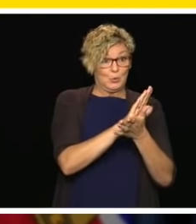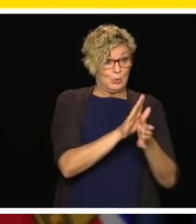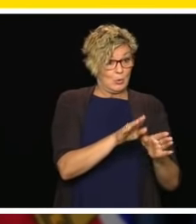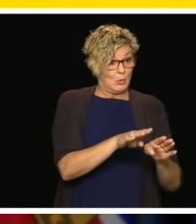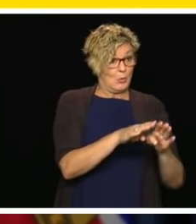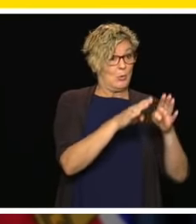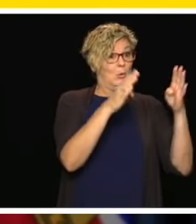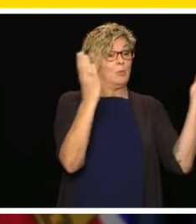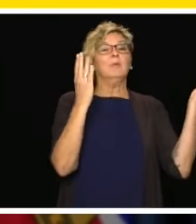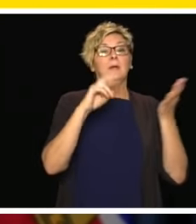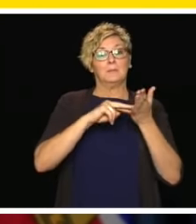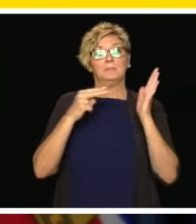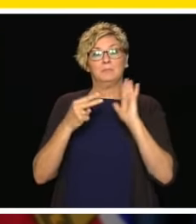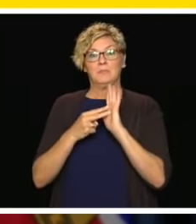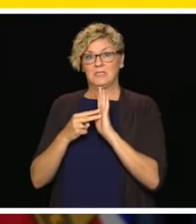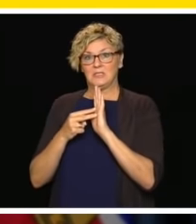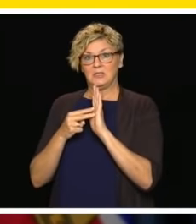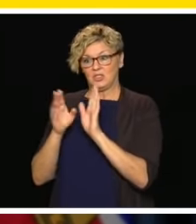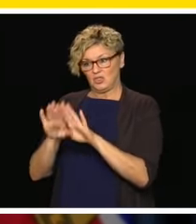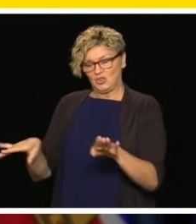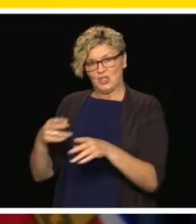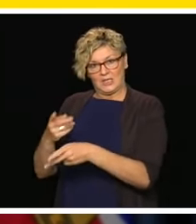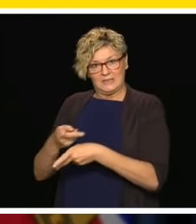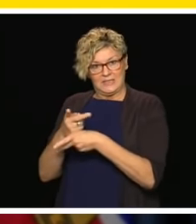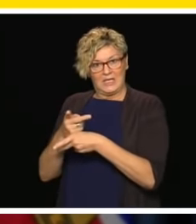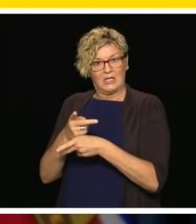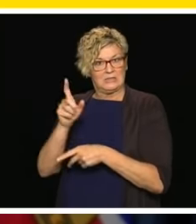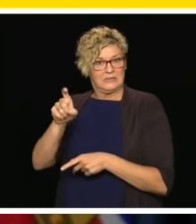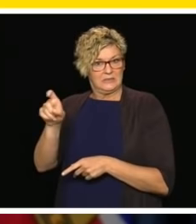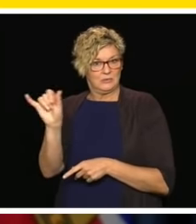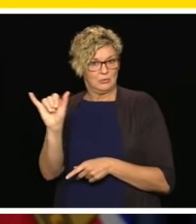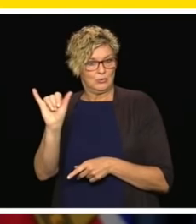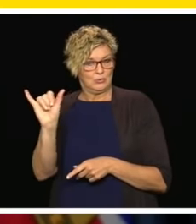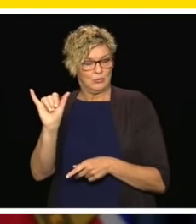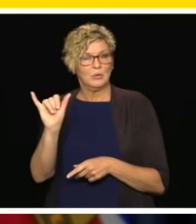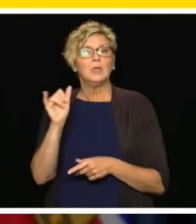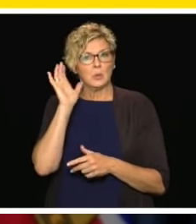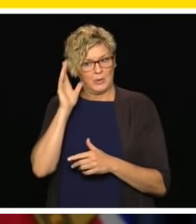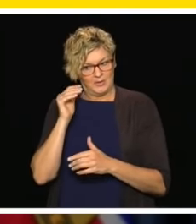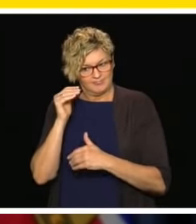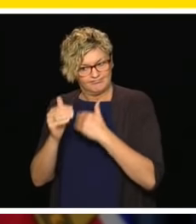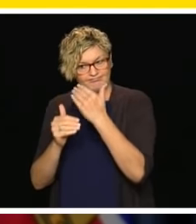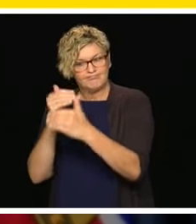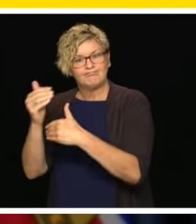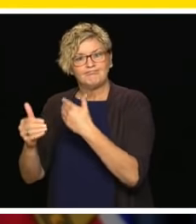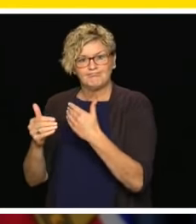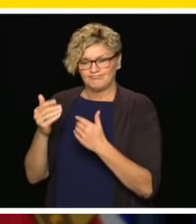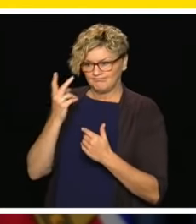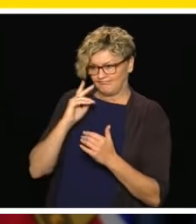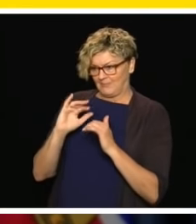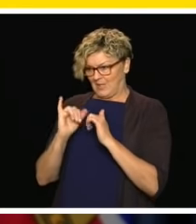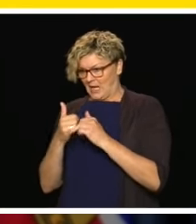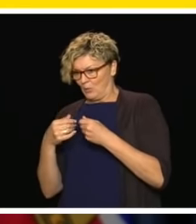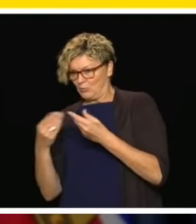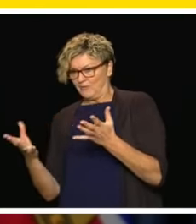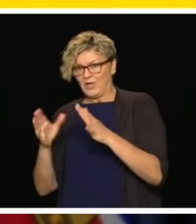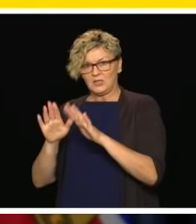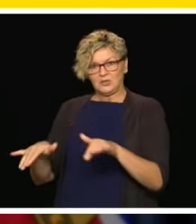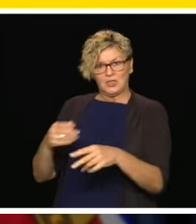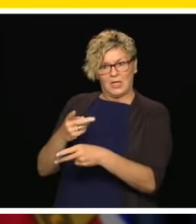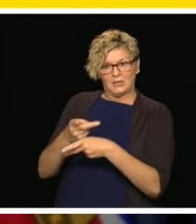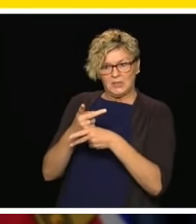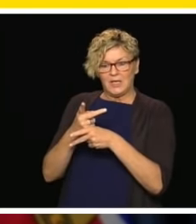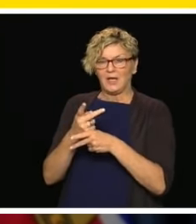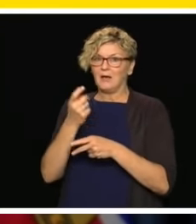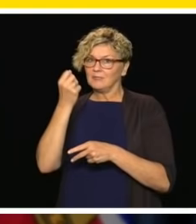needs to have confidence that returning to classrooms will be done with safety top of mind. I have spoken extensively